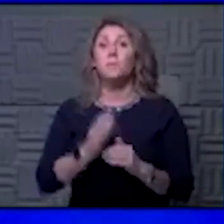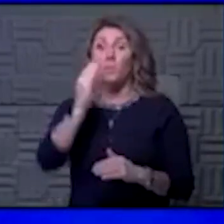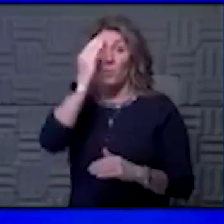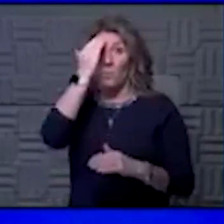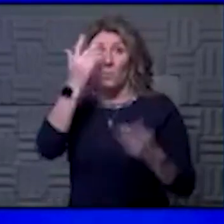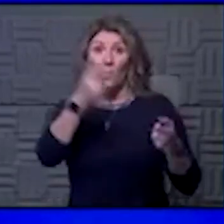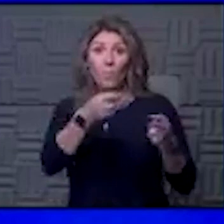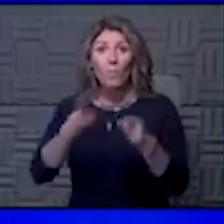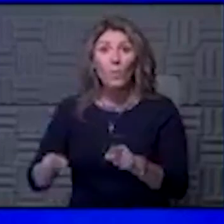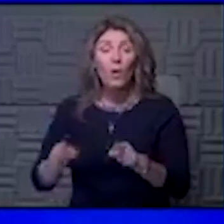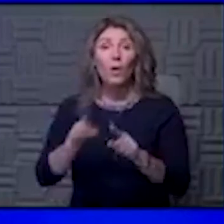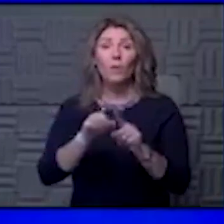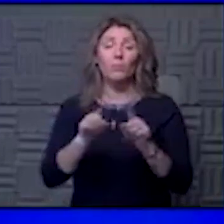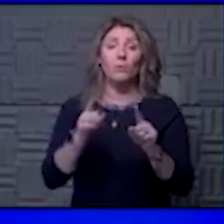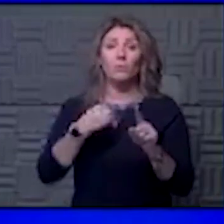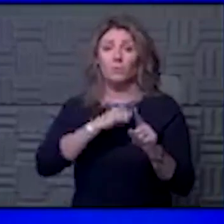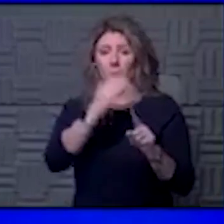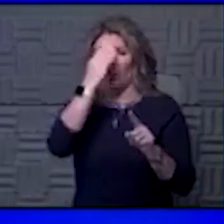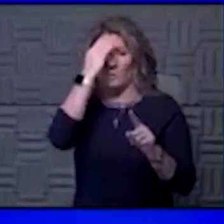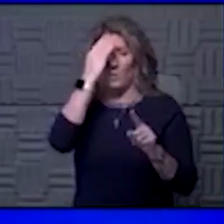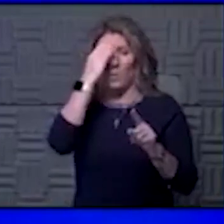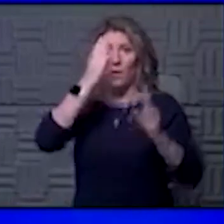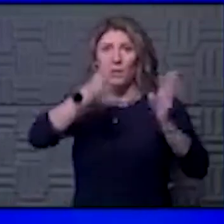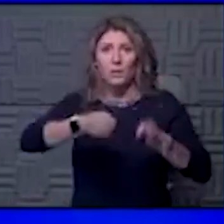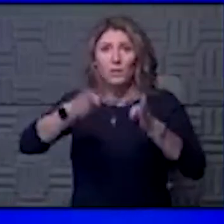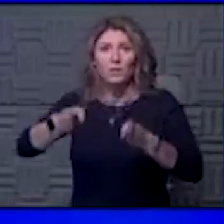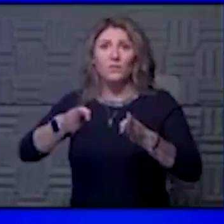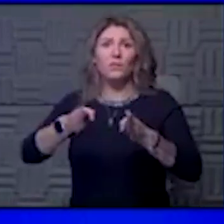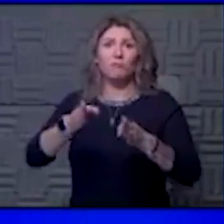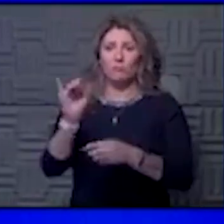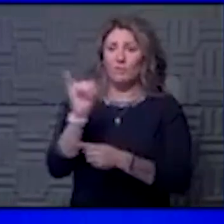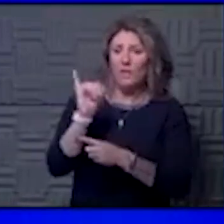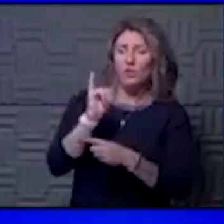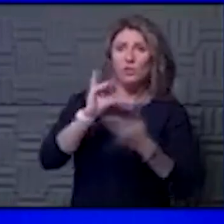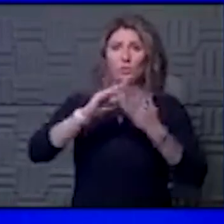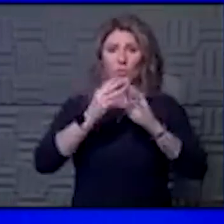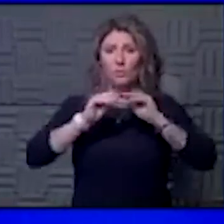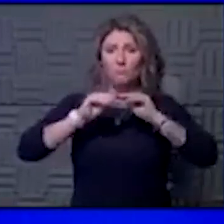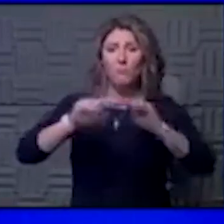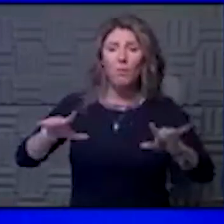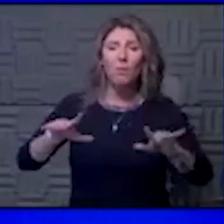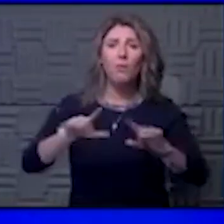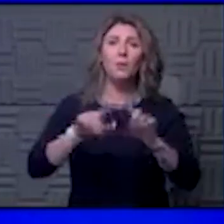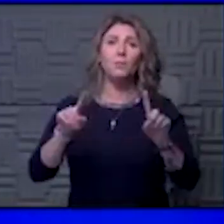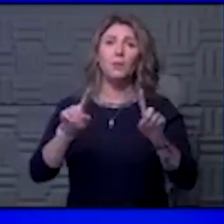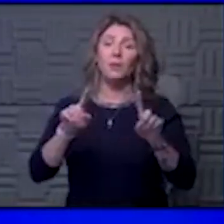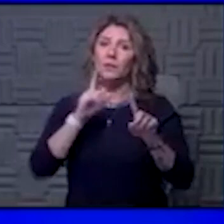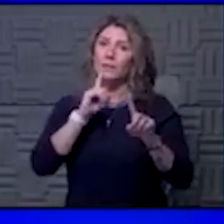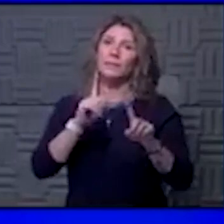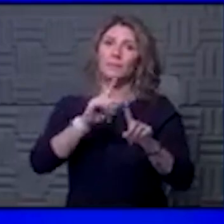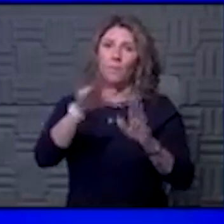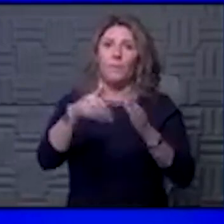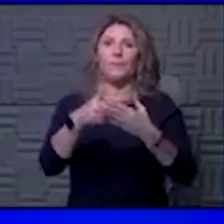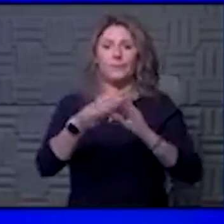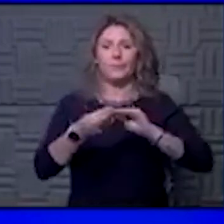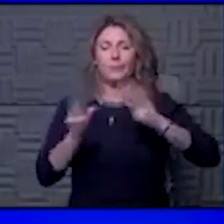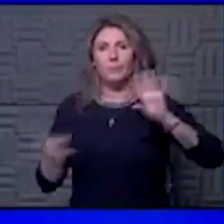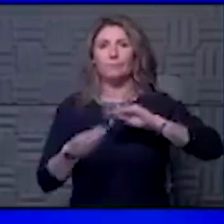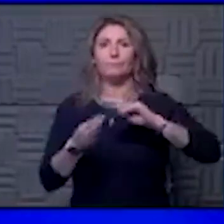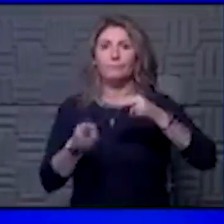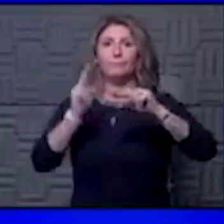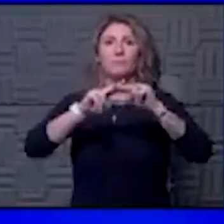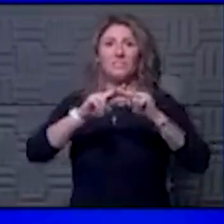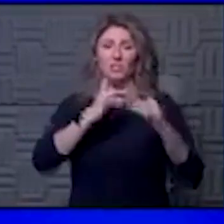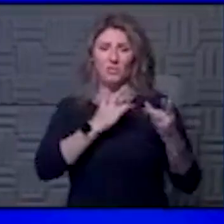know that there are individual community infection dynamics as well. But overall, it is going up. It is a concern